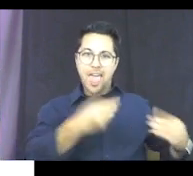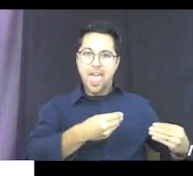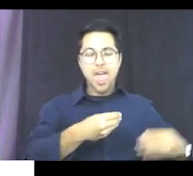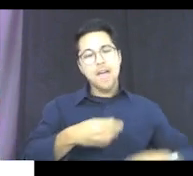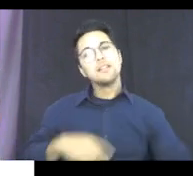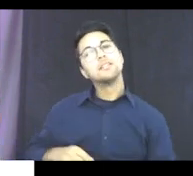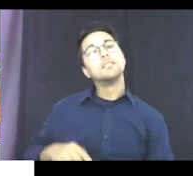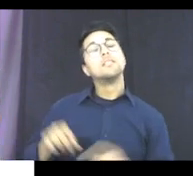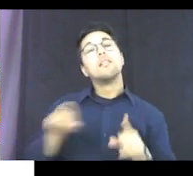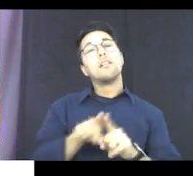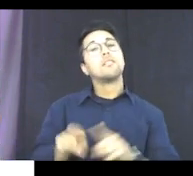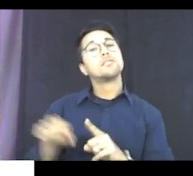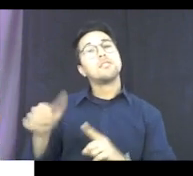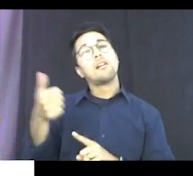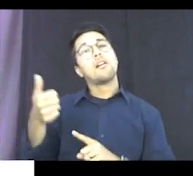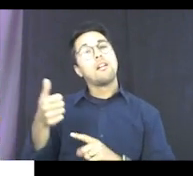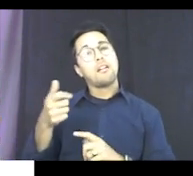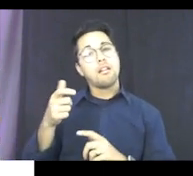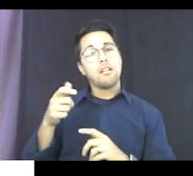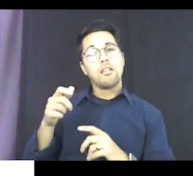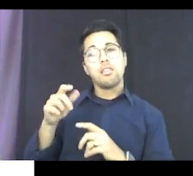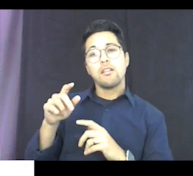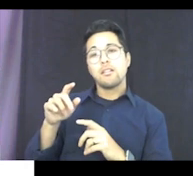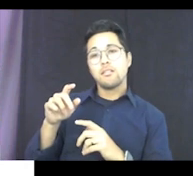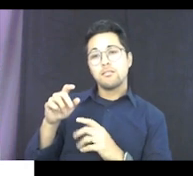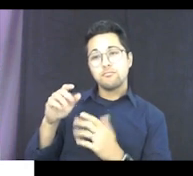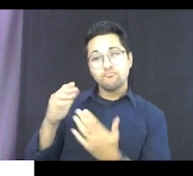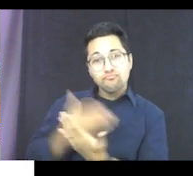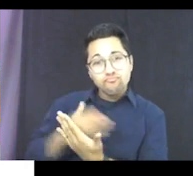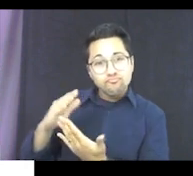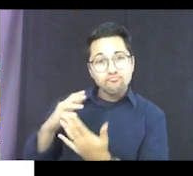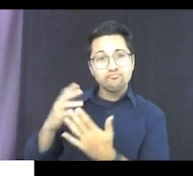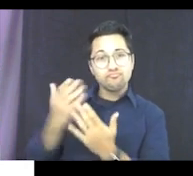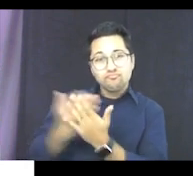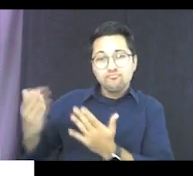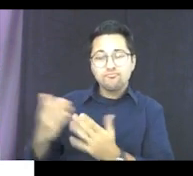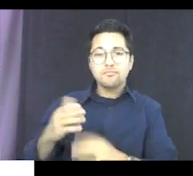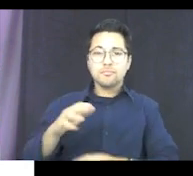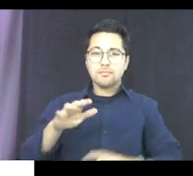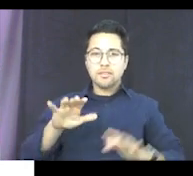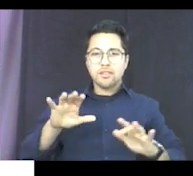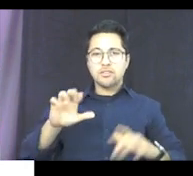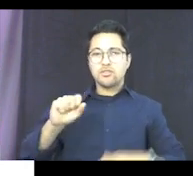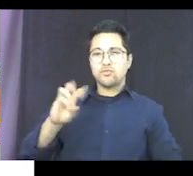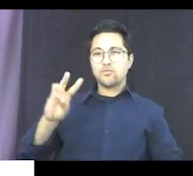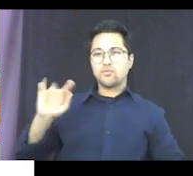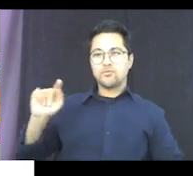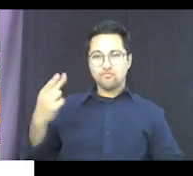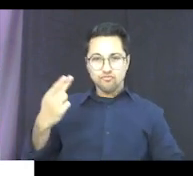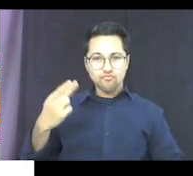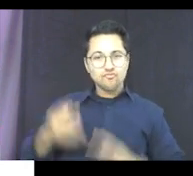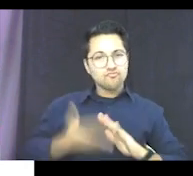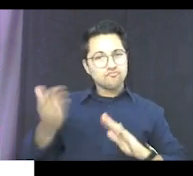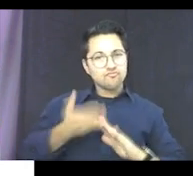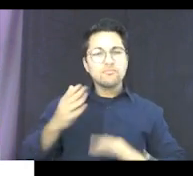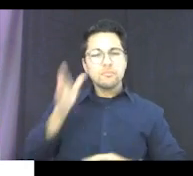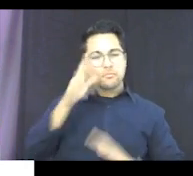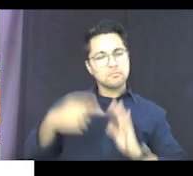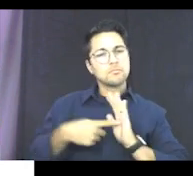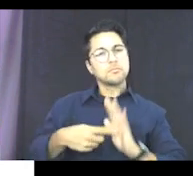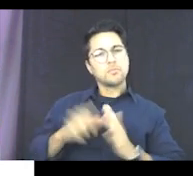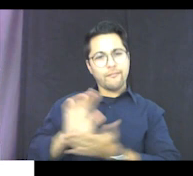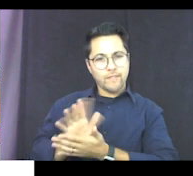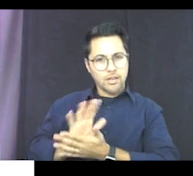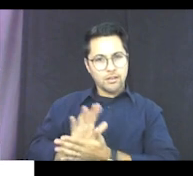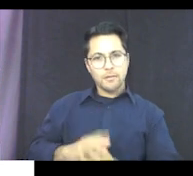All right, some other adapted musical instruments that you can play with are switch-operated instruments, and I'm going to show you guys a quick video of one of the ones I have in my